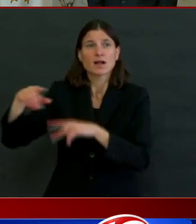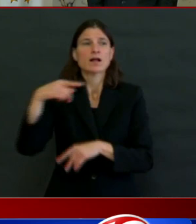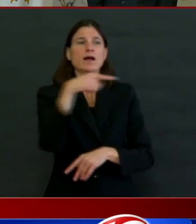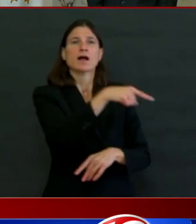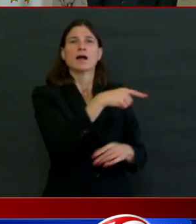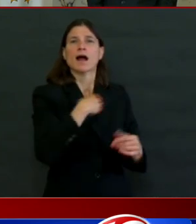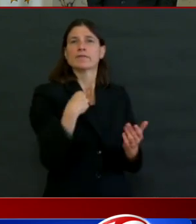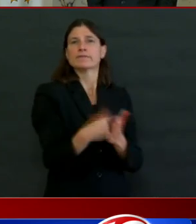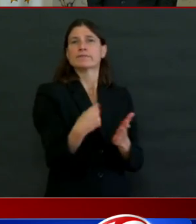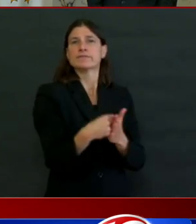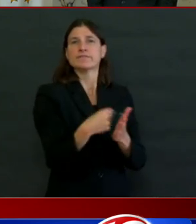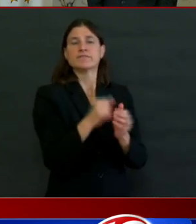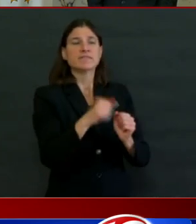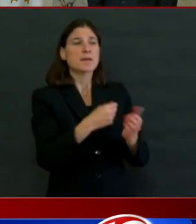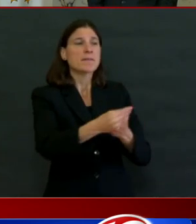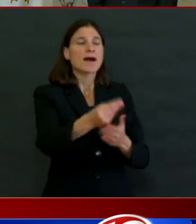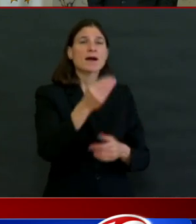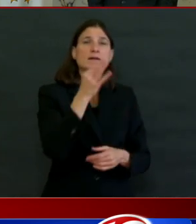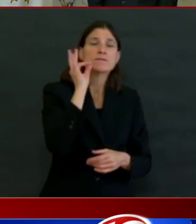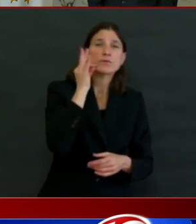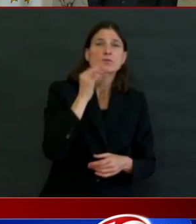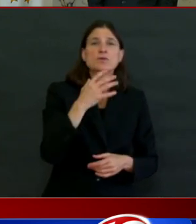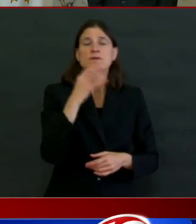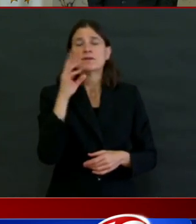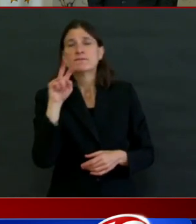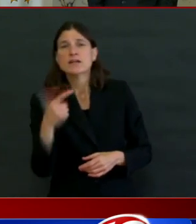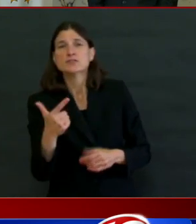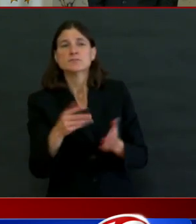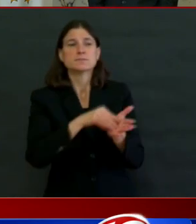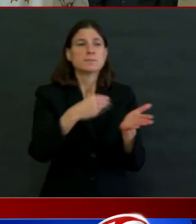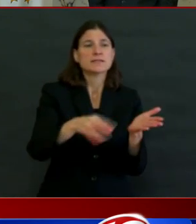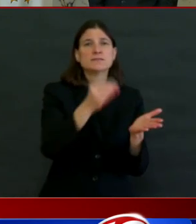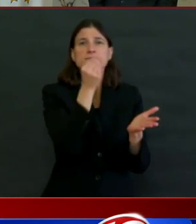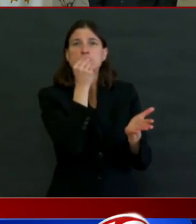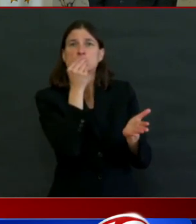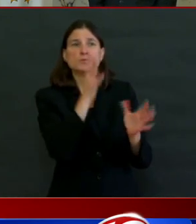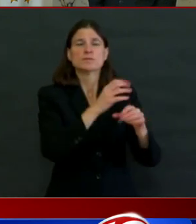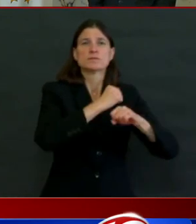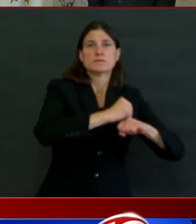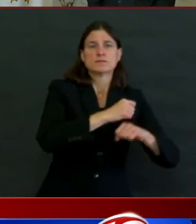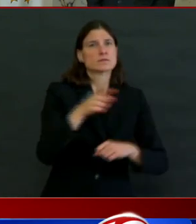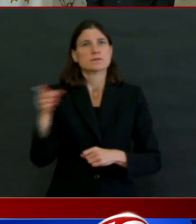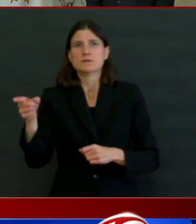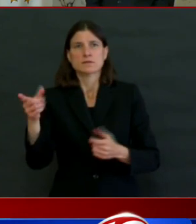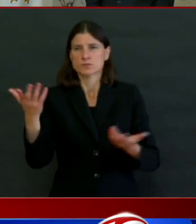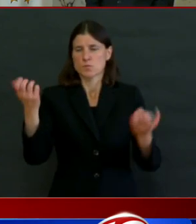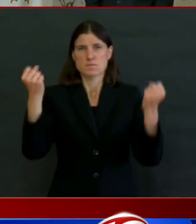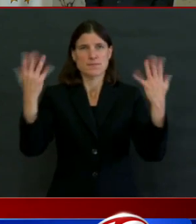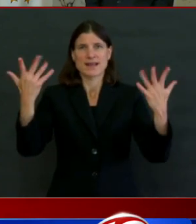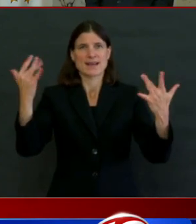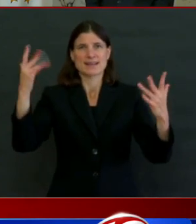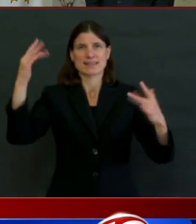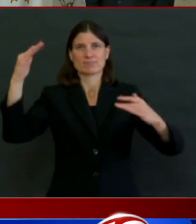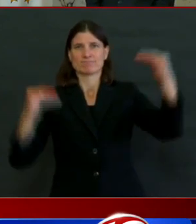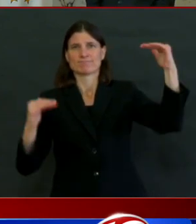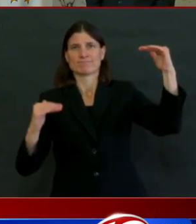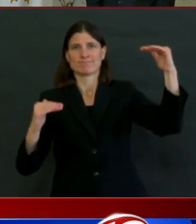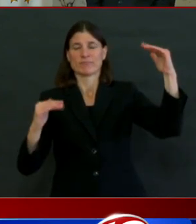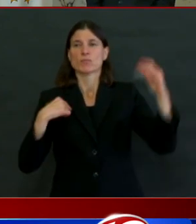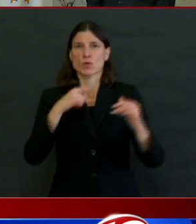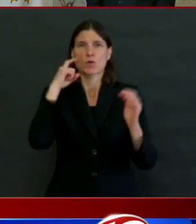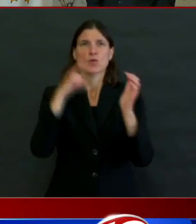differs, and you insert a pandemic like COVID-19, you unfortunately see the